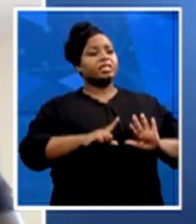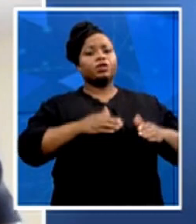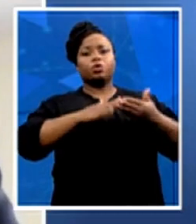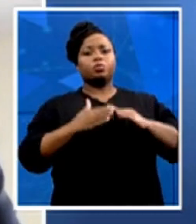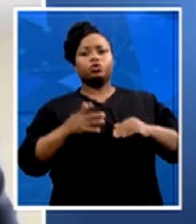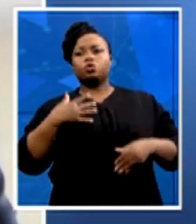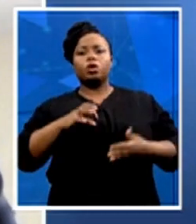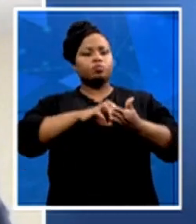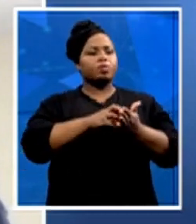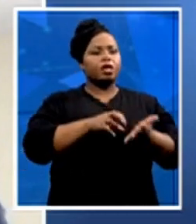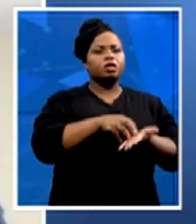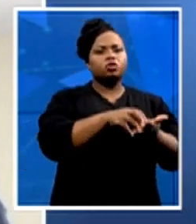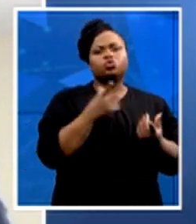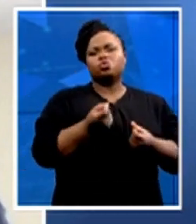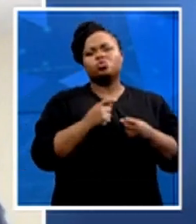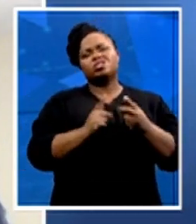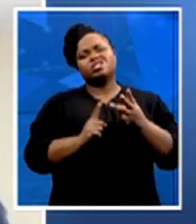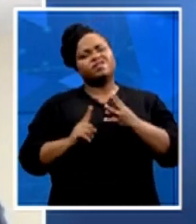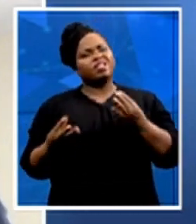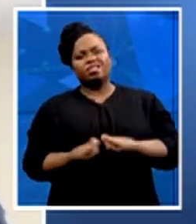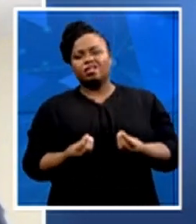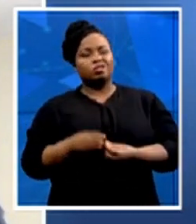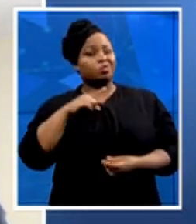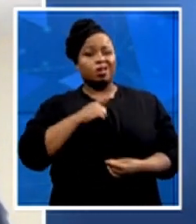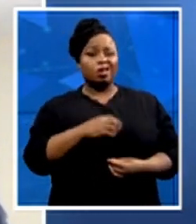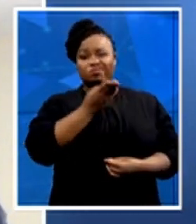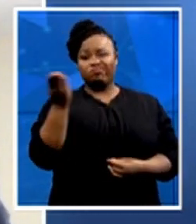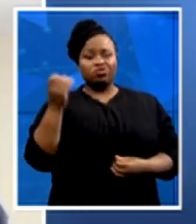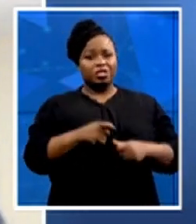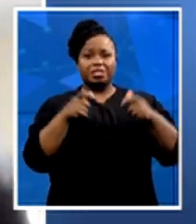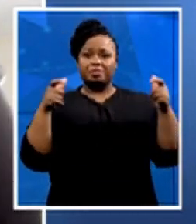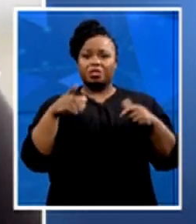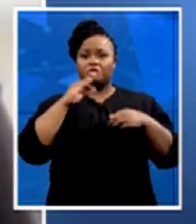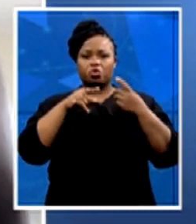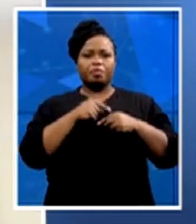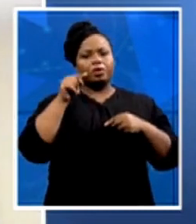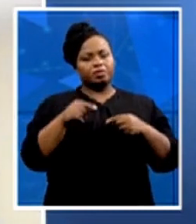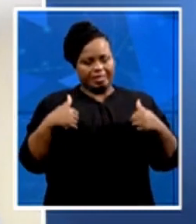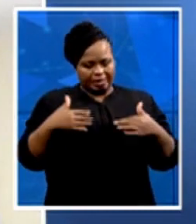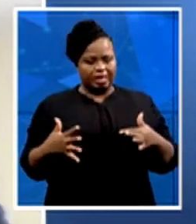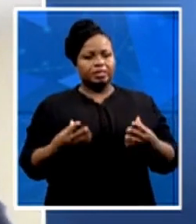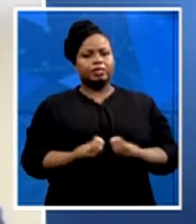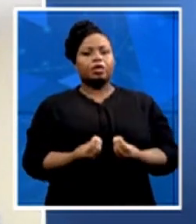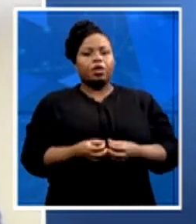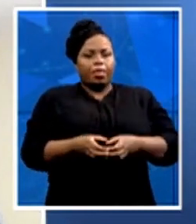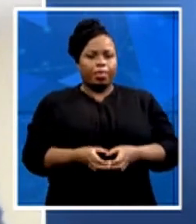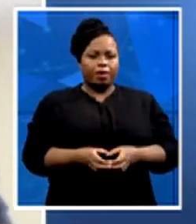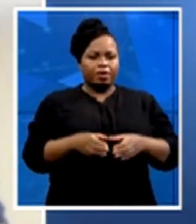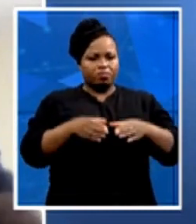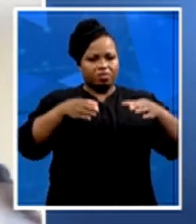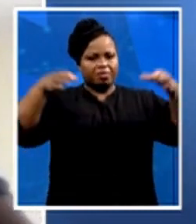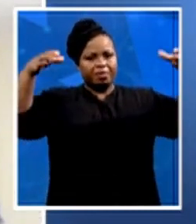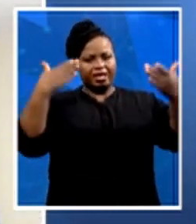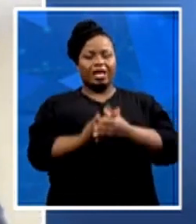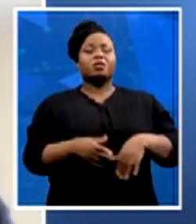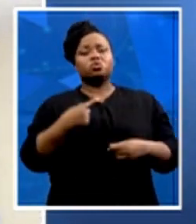all these big spaces that we speak of must start somewhere. And we need to train our young people to be in a space of business where they will make a contribution